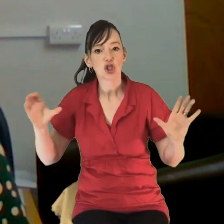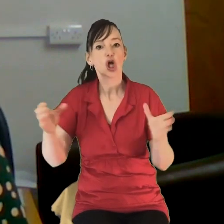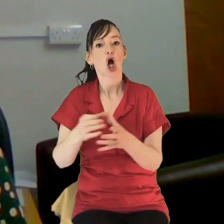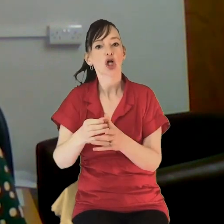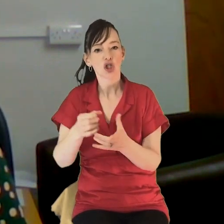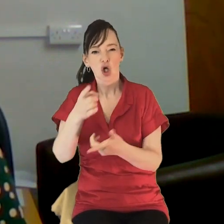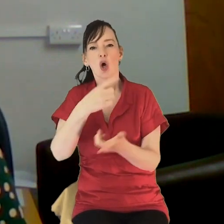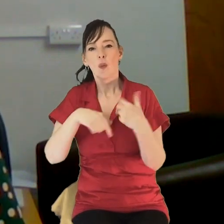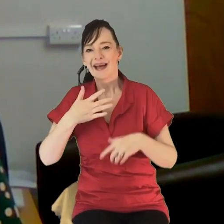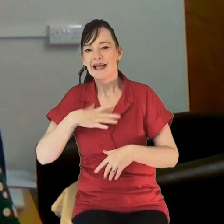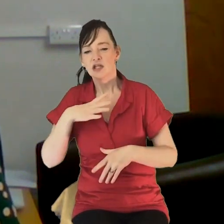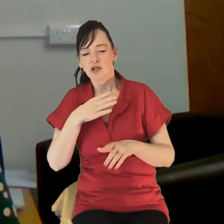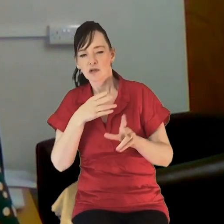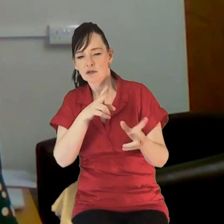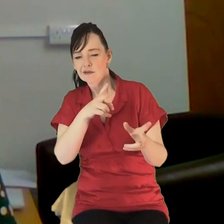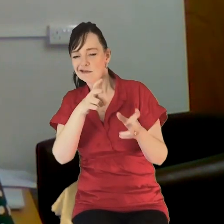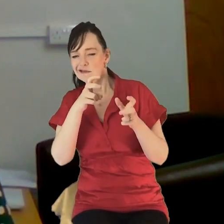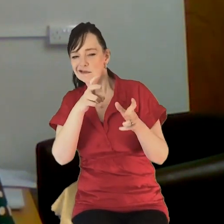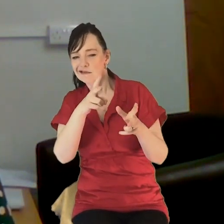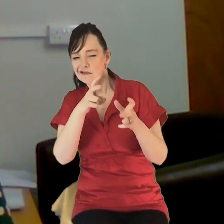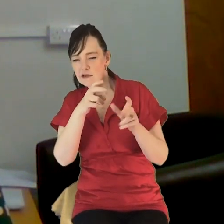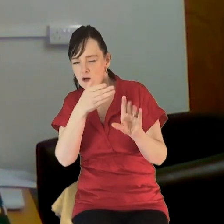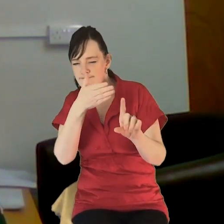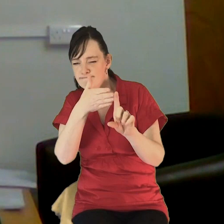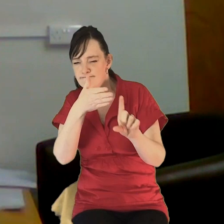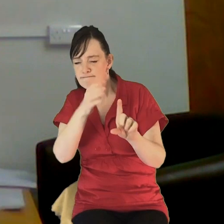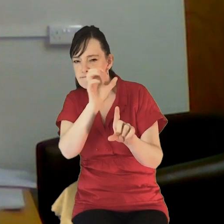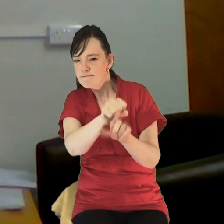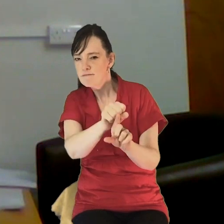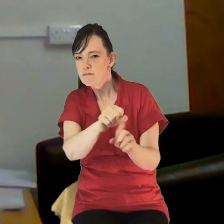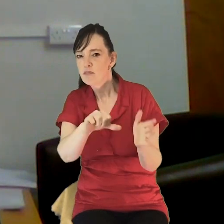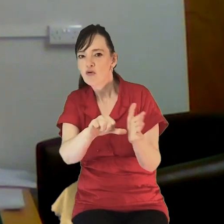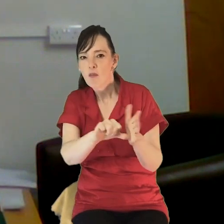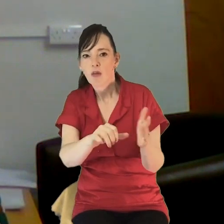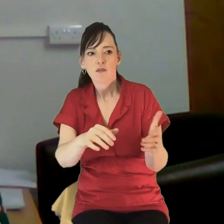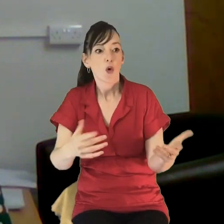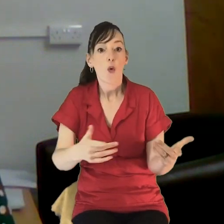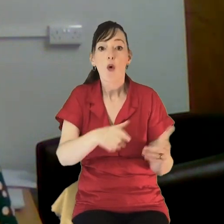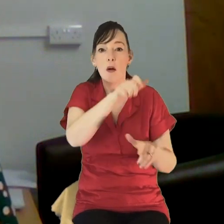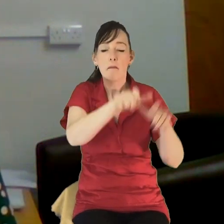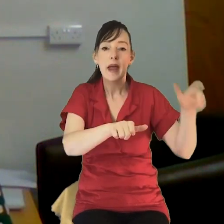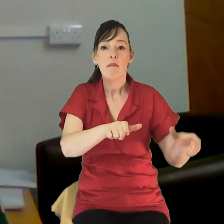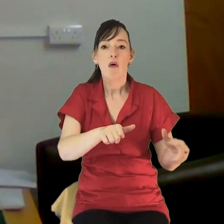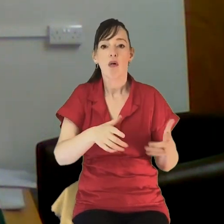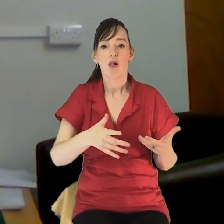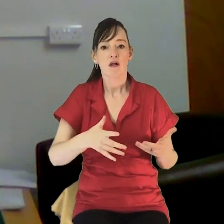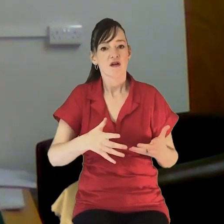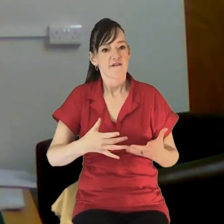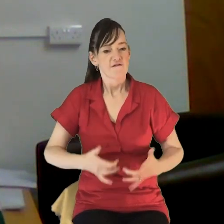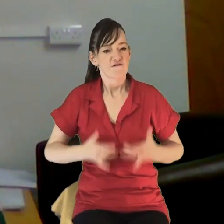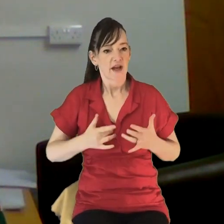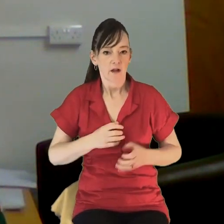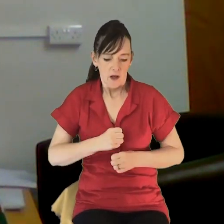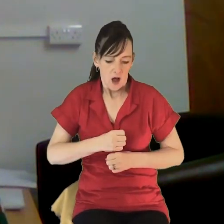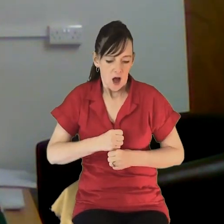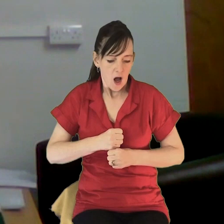church, that actually we need to be really good listeners for the next few months. People will have a lot that they want to offload about. And